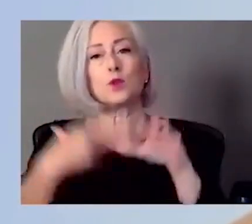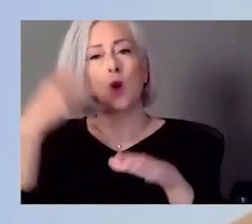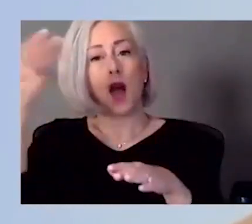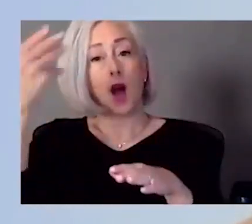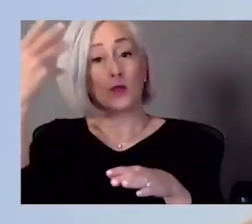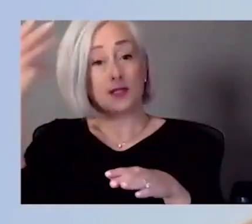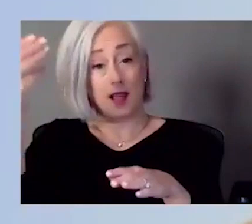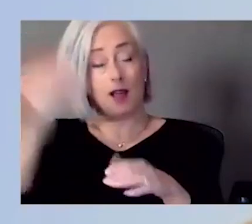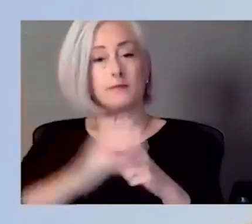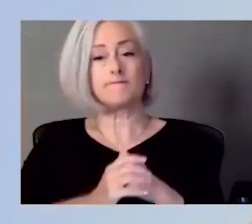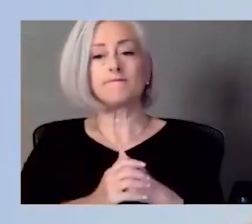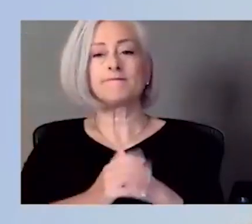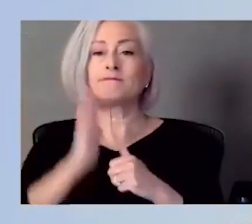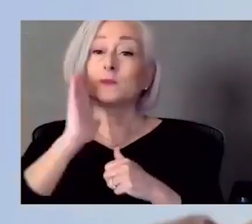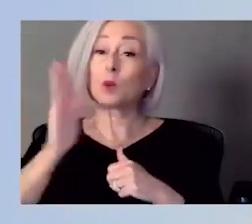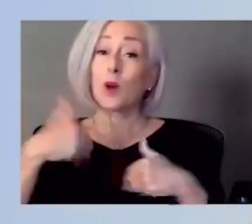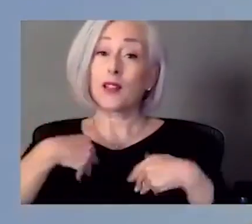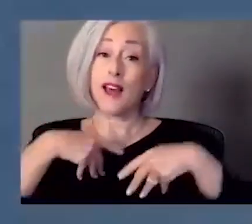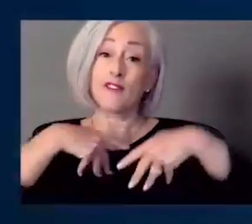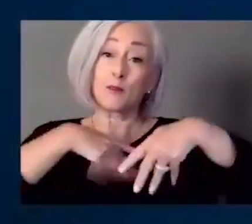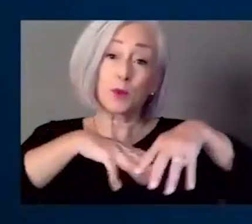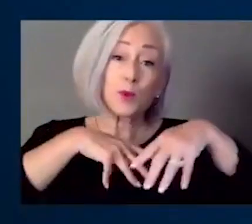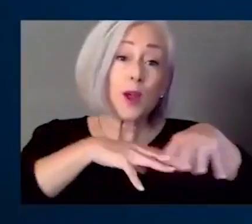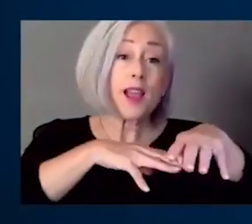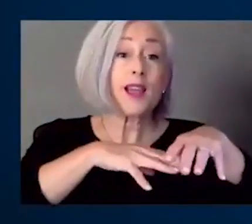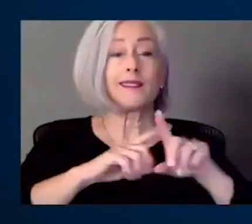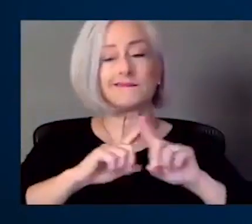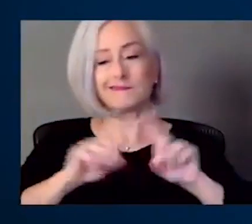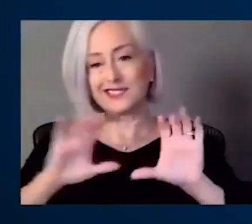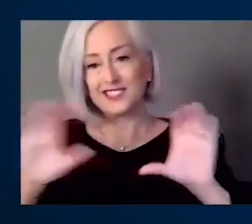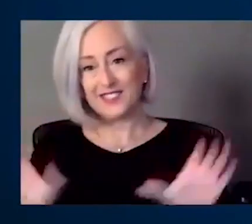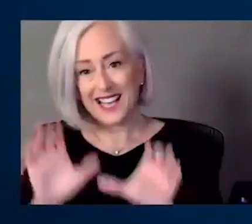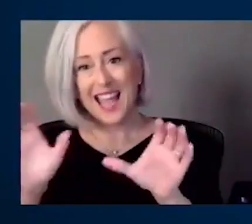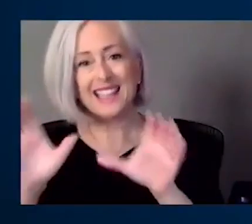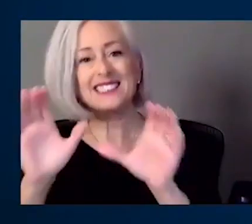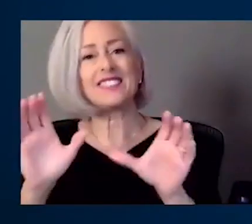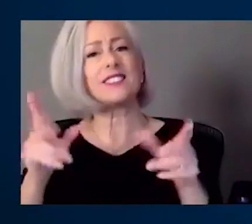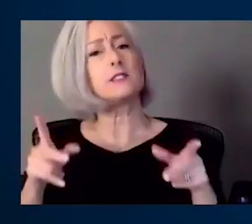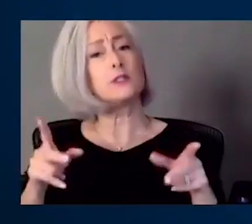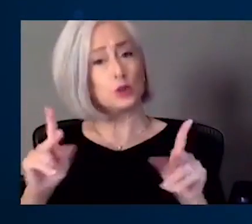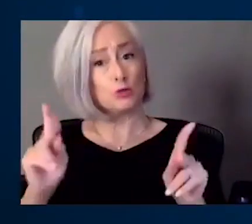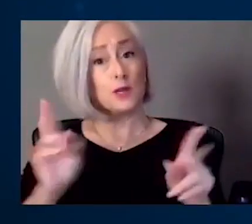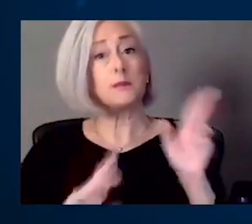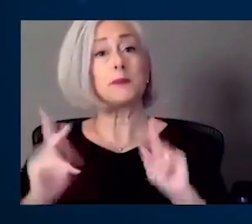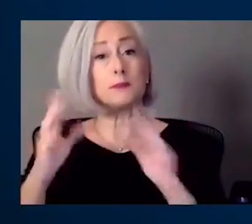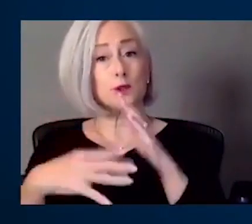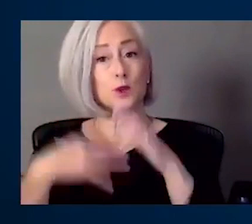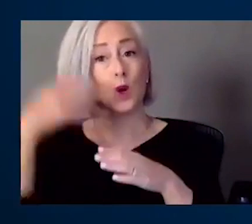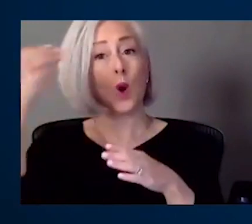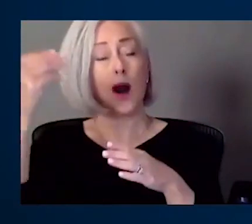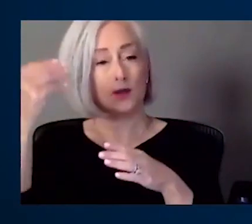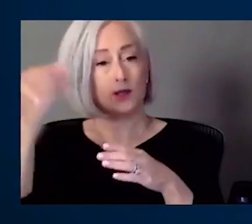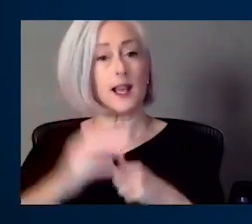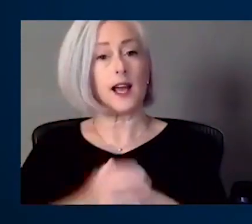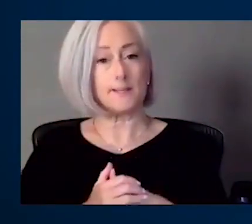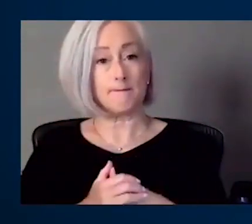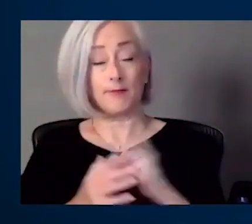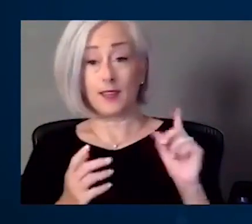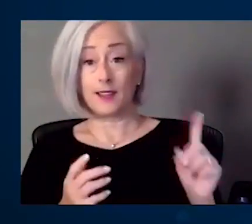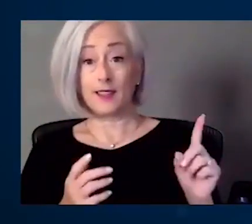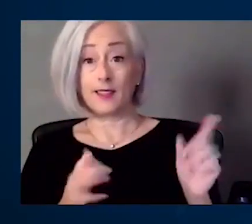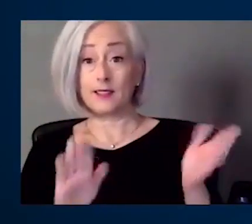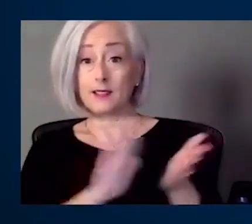there will be parades and there'll be all types of activities to allow people to get outside. The flyer that you see now